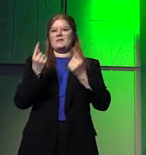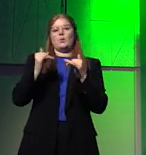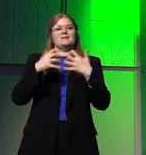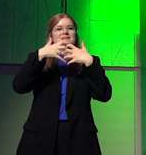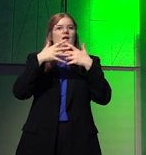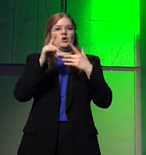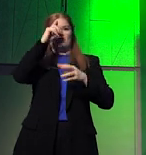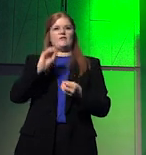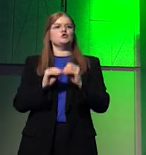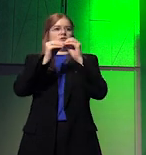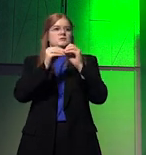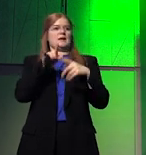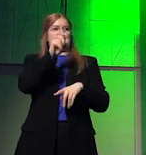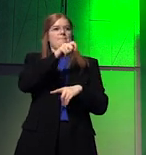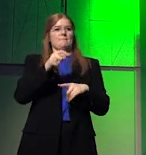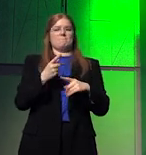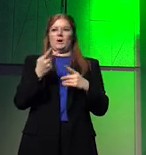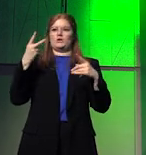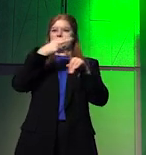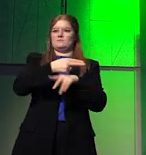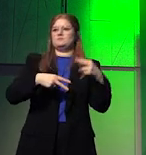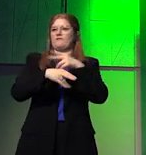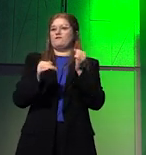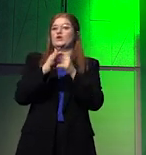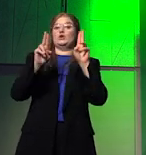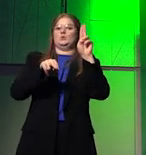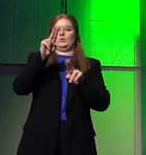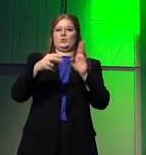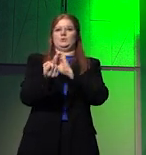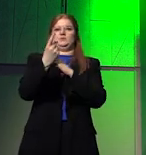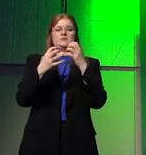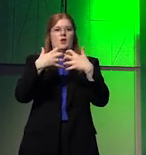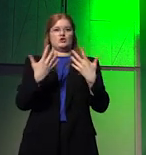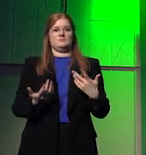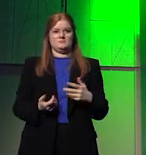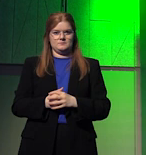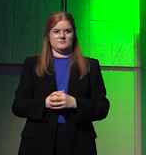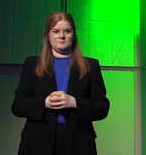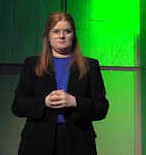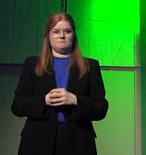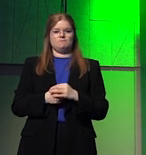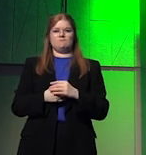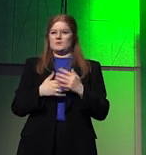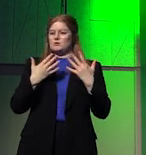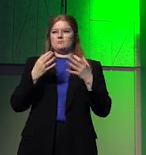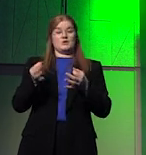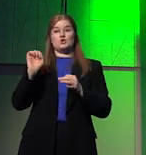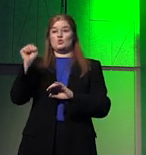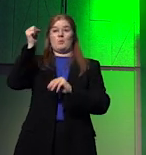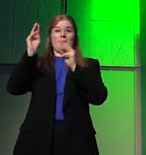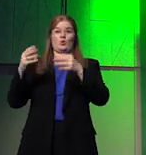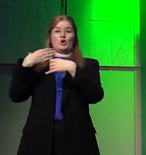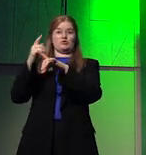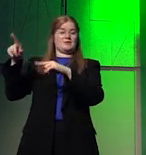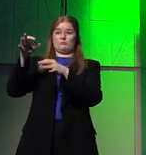technological innovations and market penetration of new technologies. How great superpowers are essentially